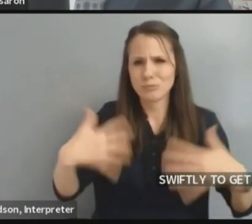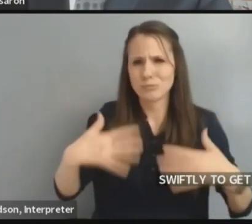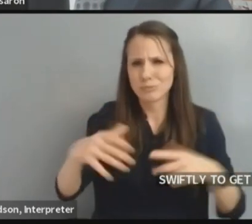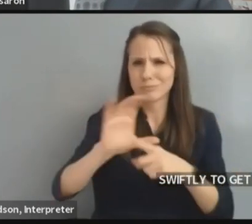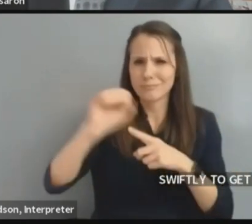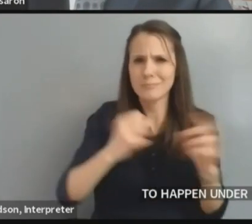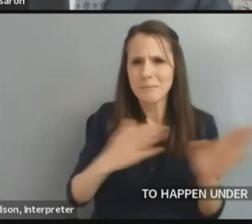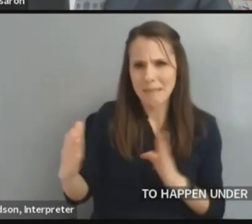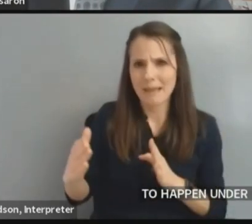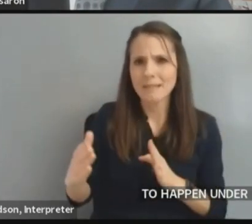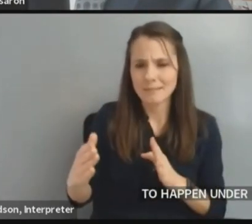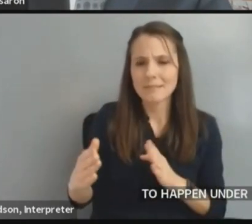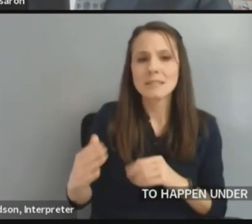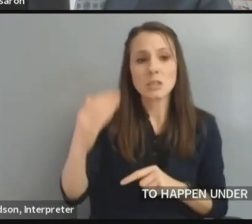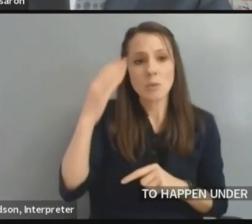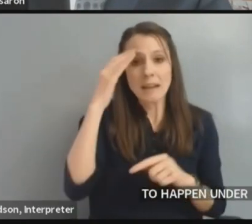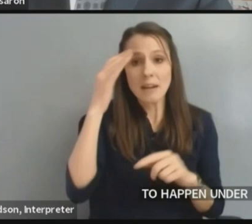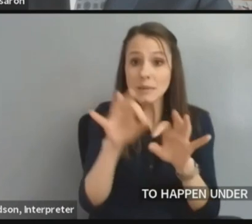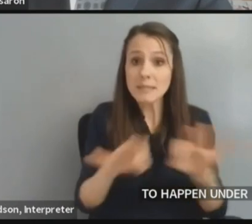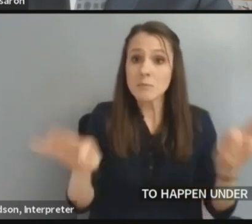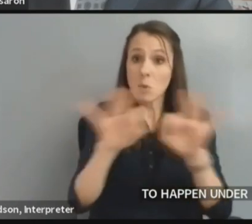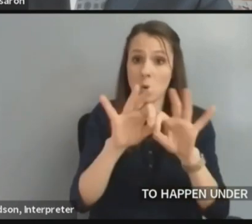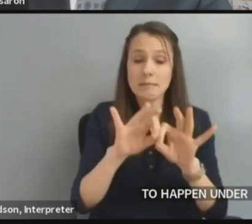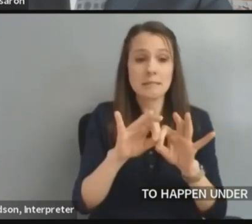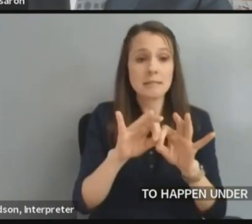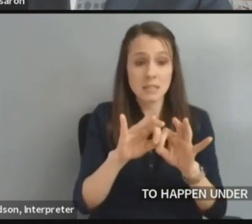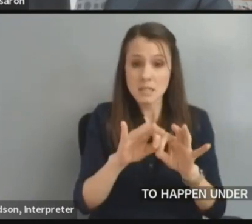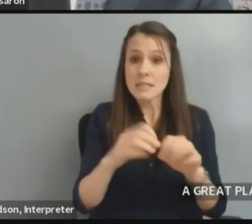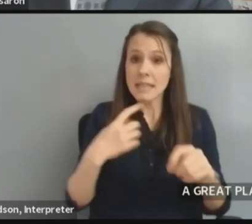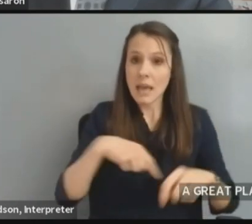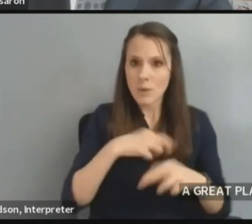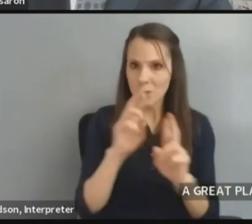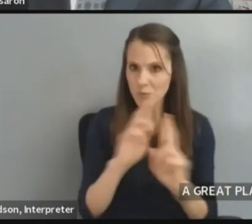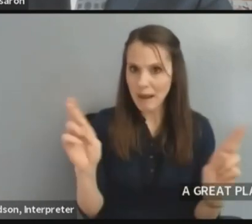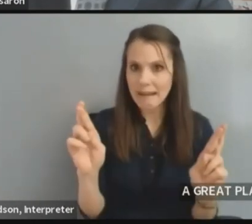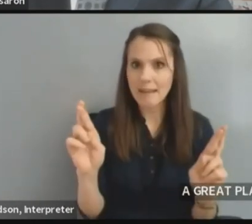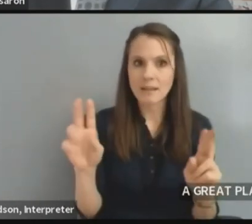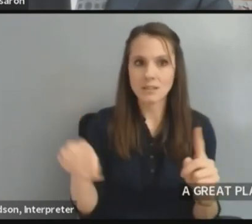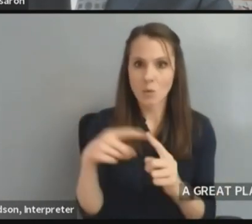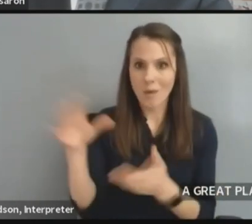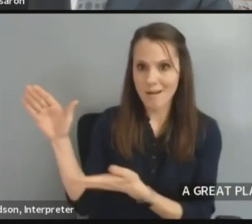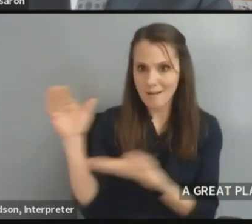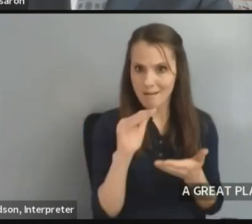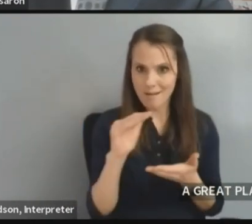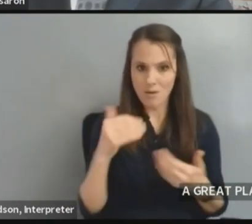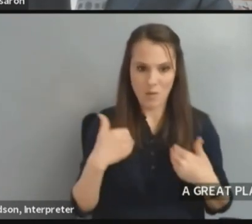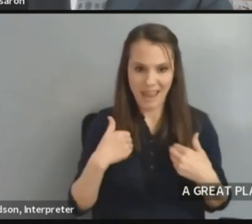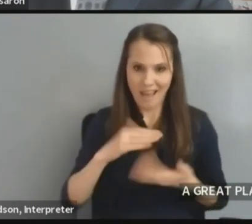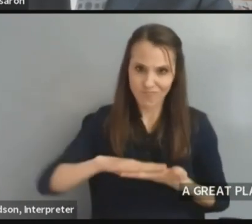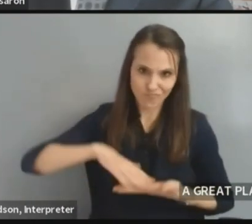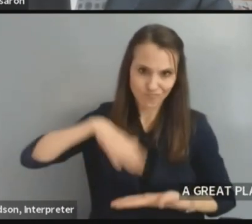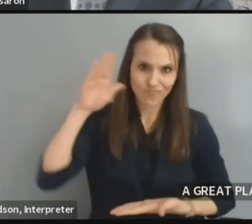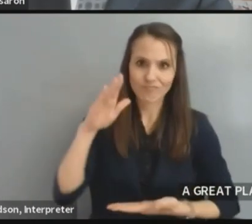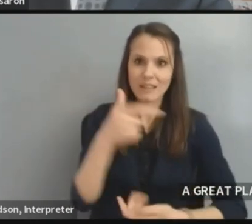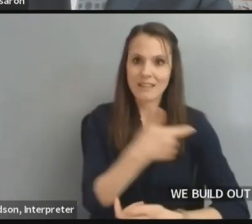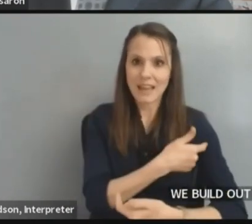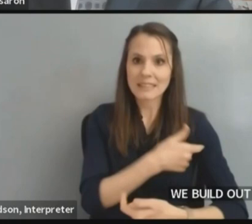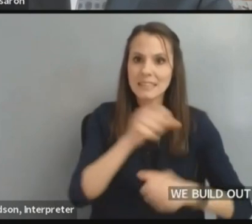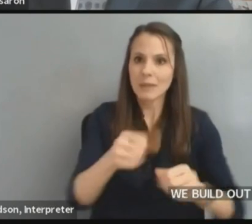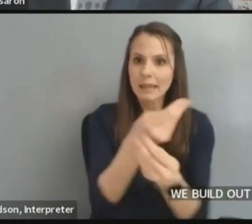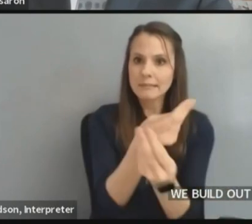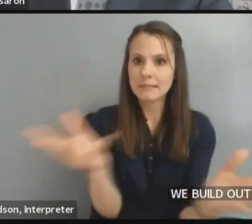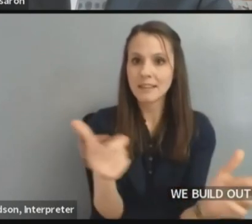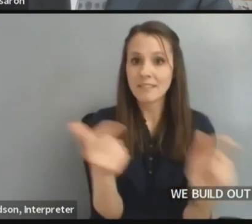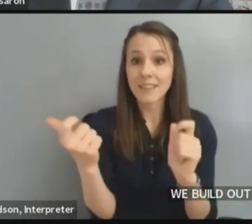build out the apparatus so that when those vaccines are coming in faster, that we're able to get shots in arms. We want to run